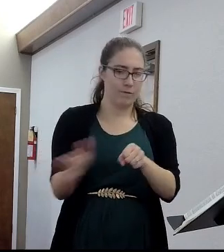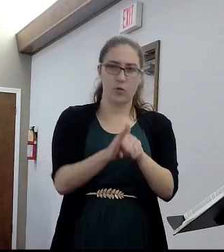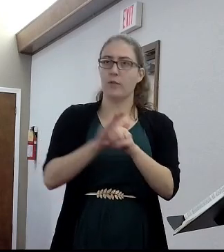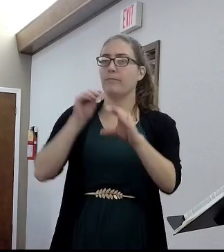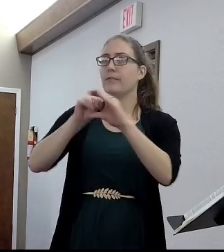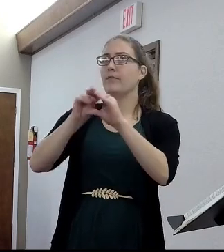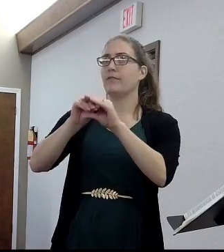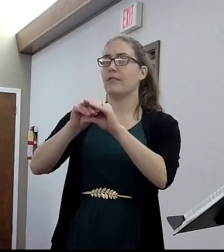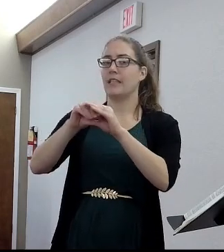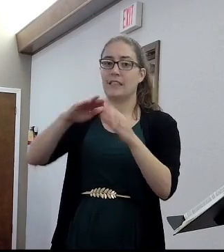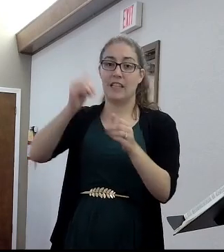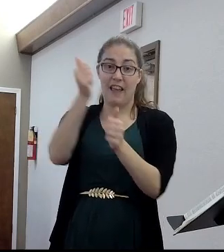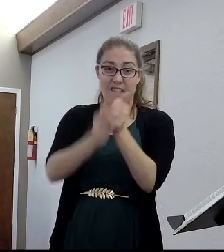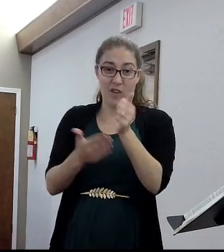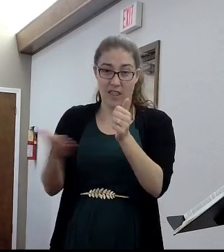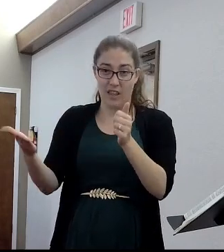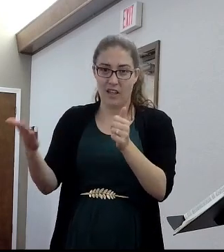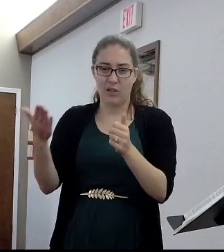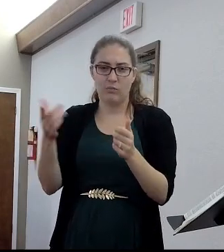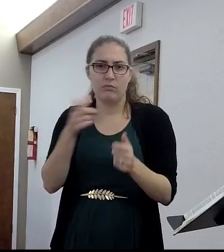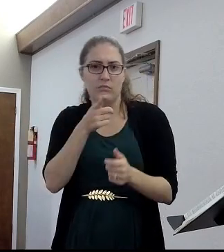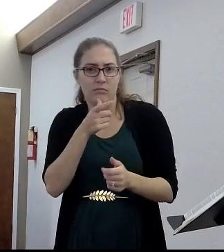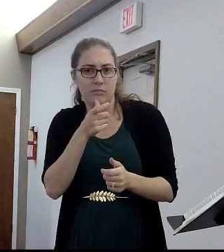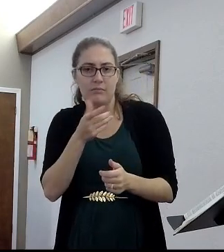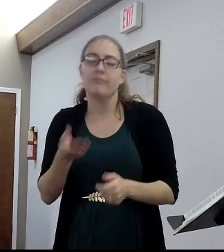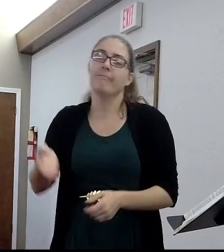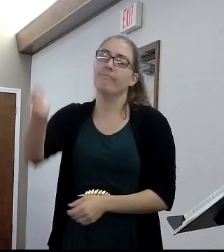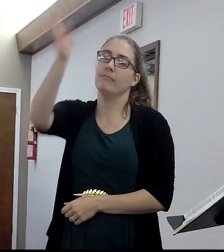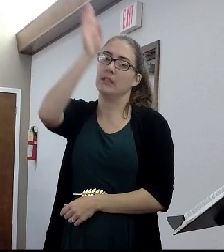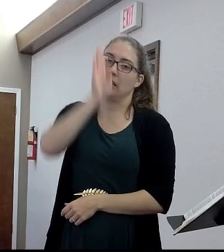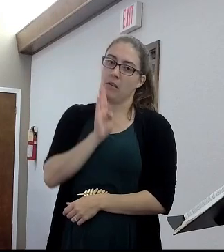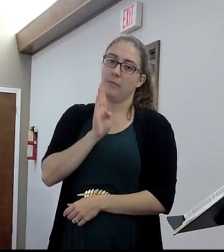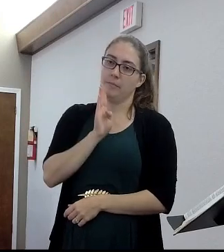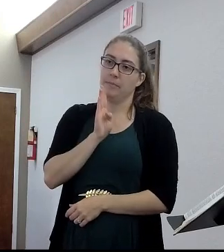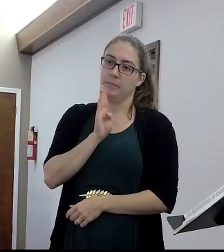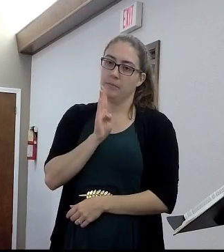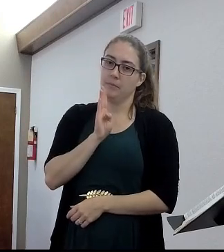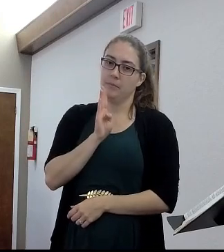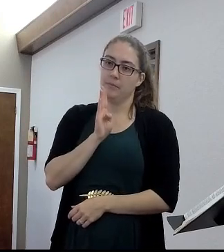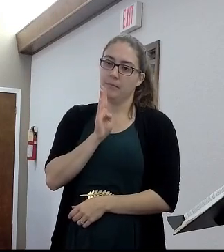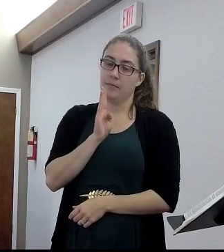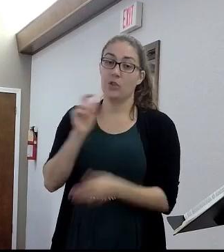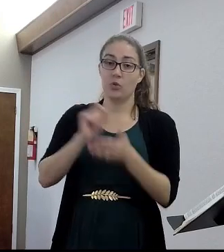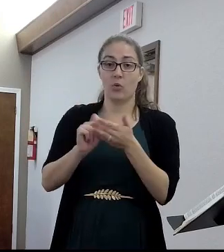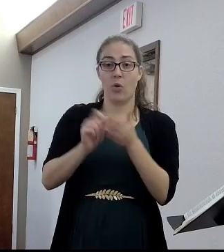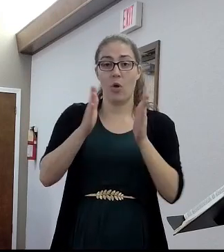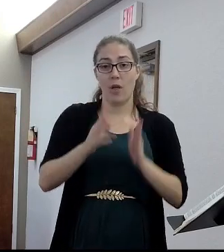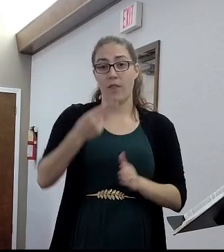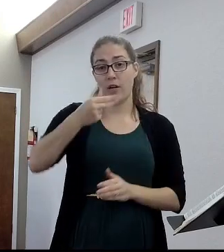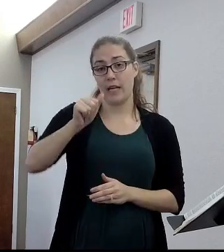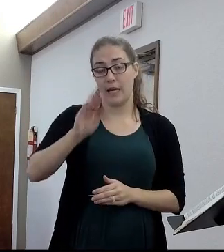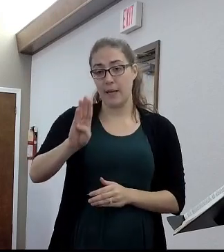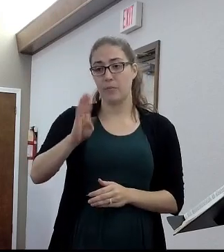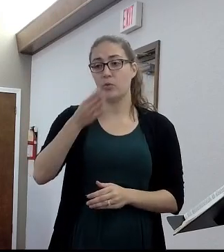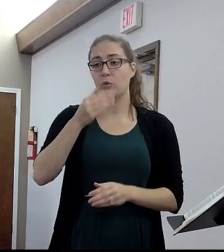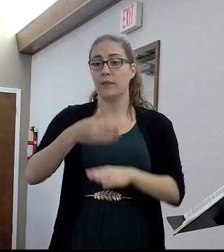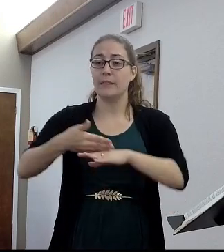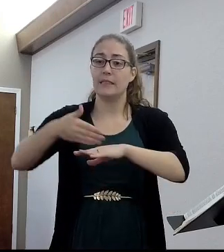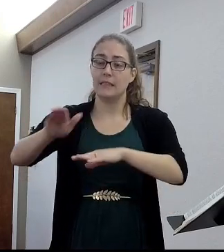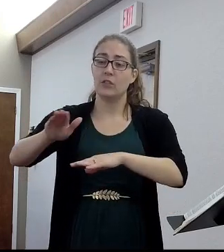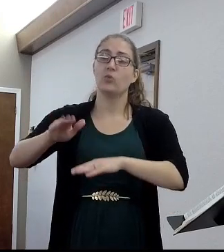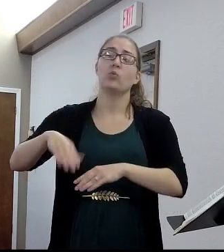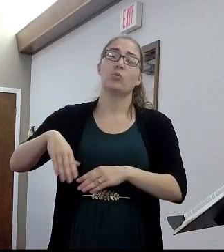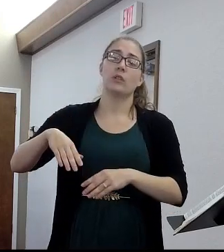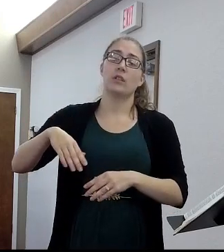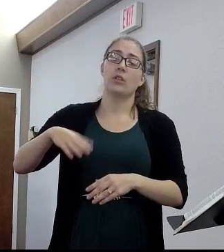God's. When we trust those other things is when we get in trouble. So the writer of Hebrews is writing to Jewish people who are literally suffering.